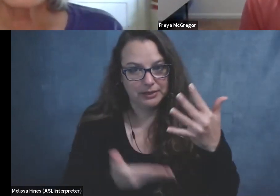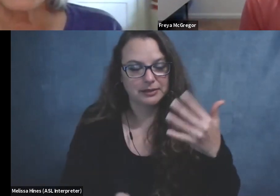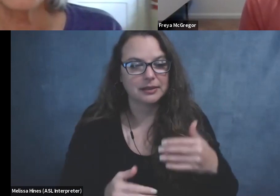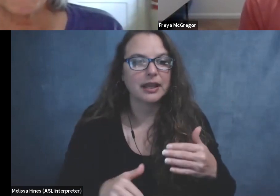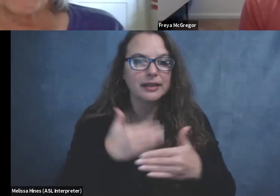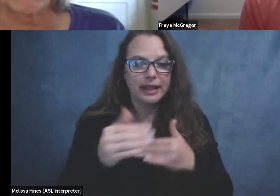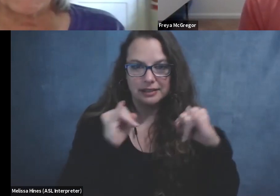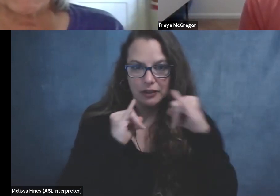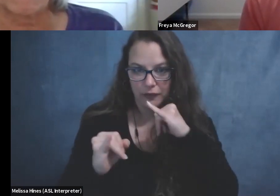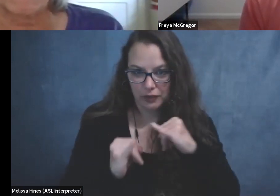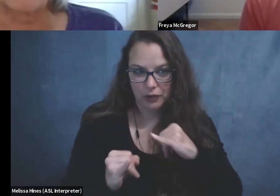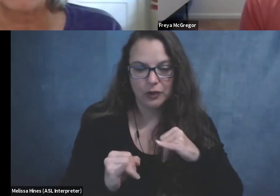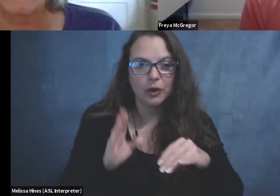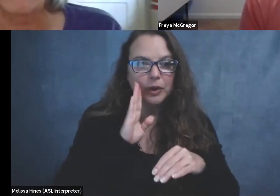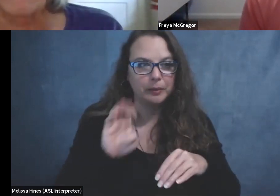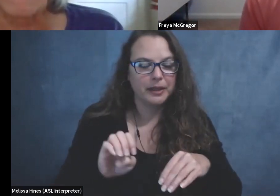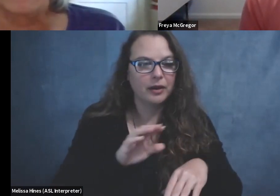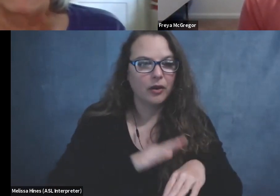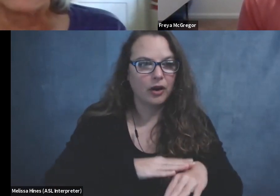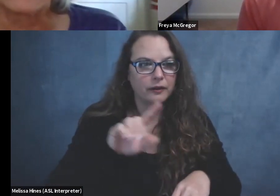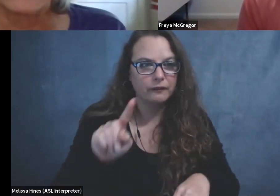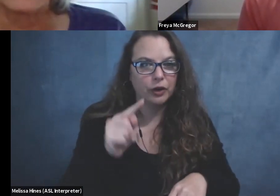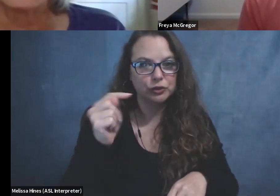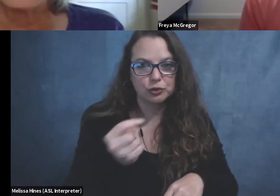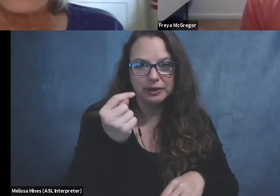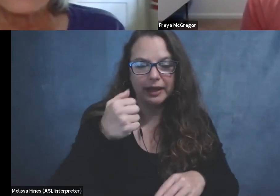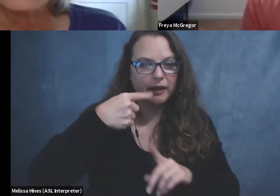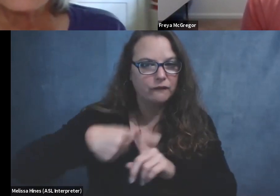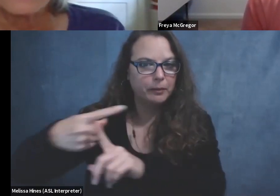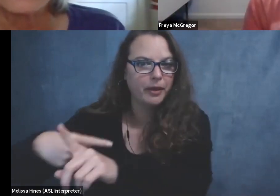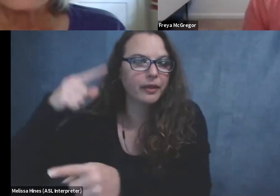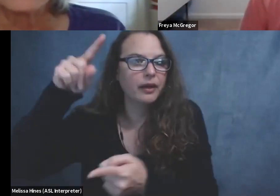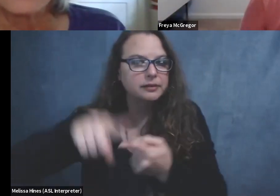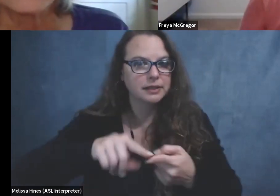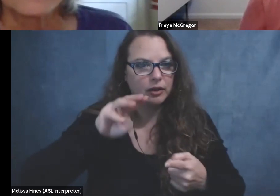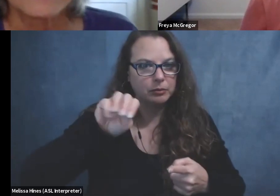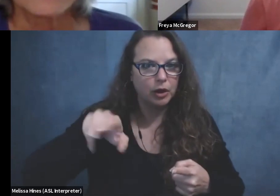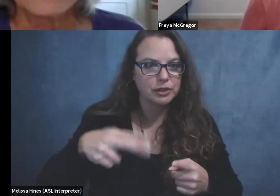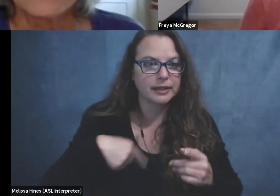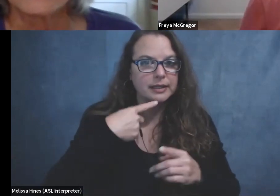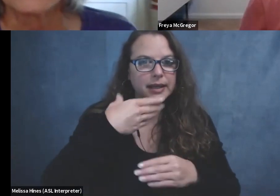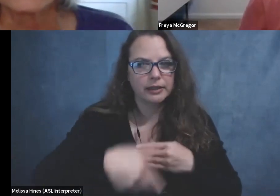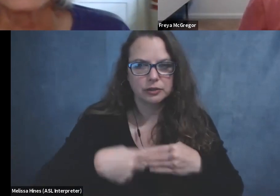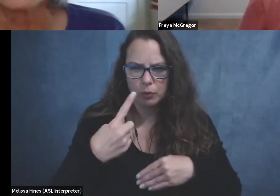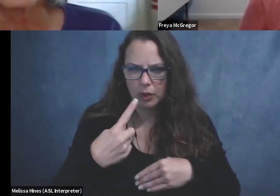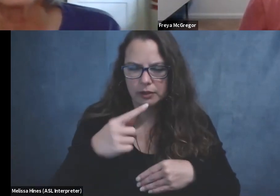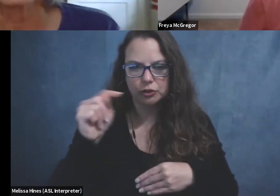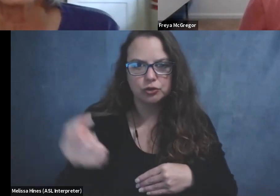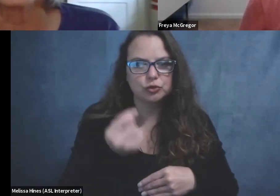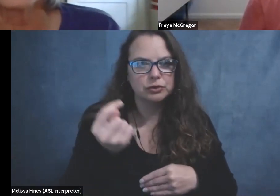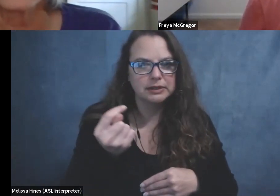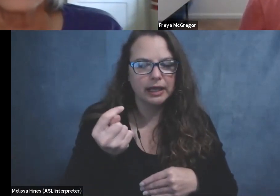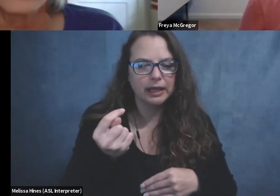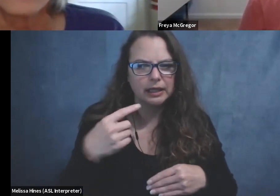interview in this series will be on the first Tuesday of every month, um, until March. The next one is, um, Tuesday the,